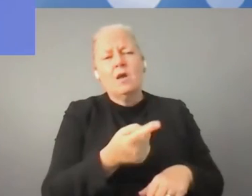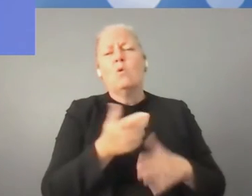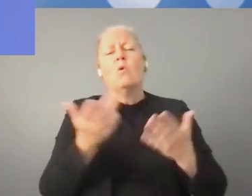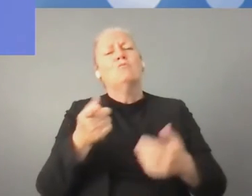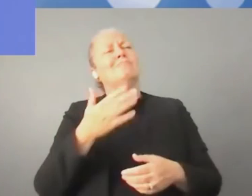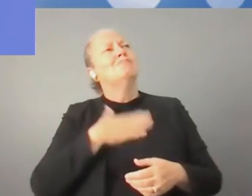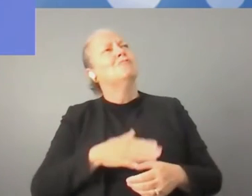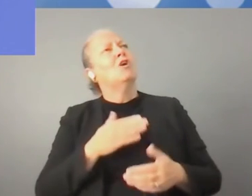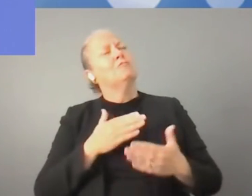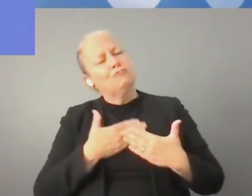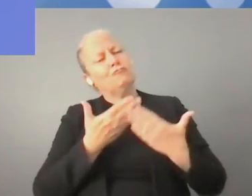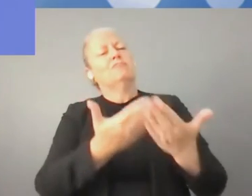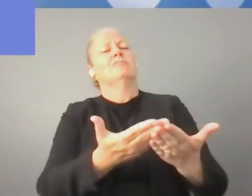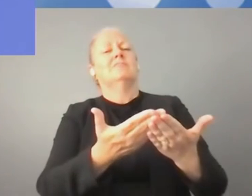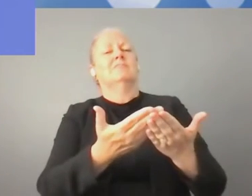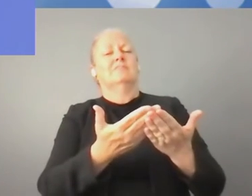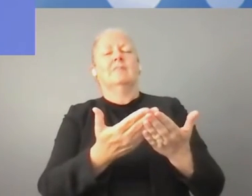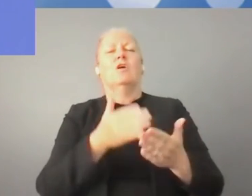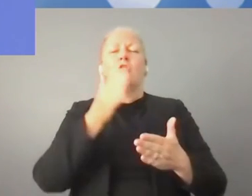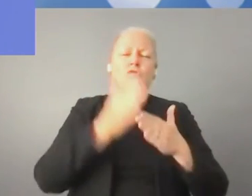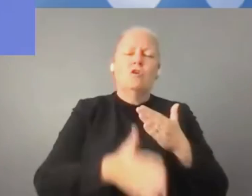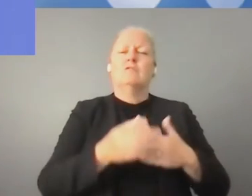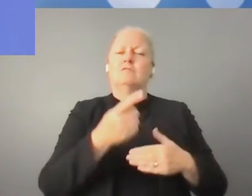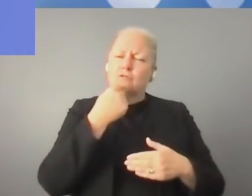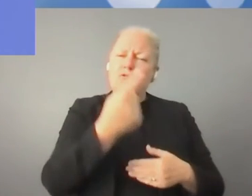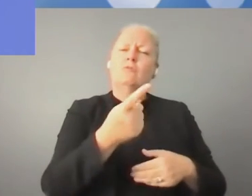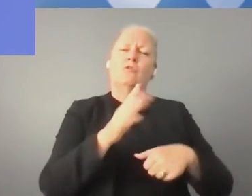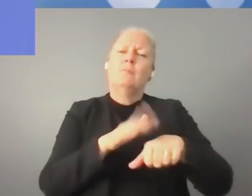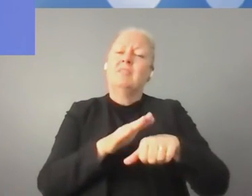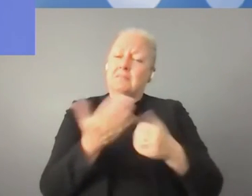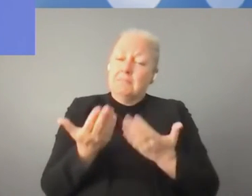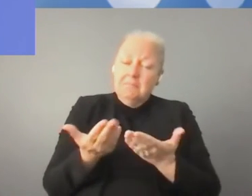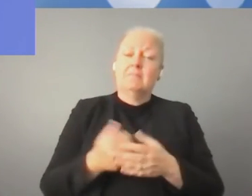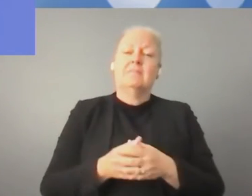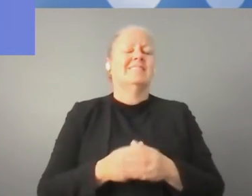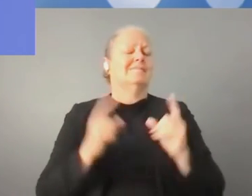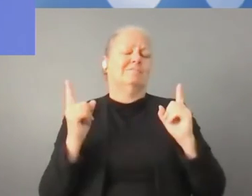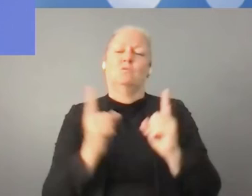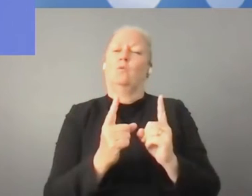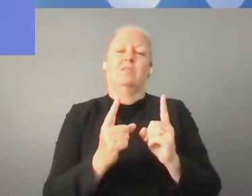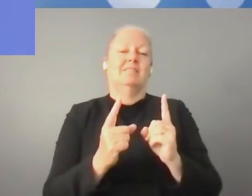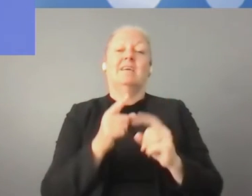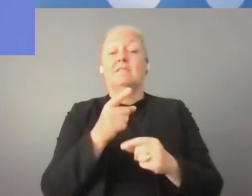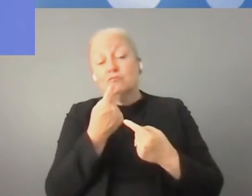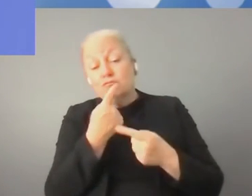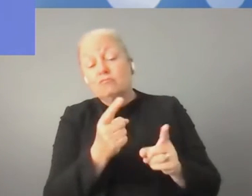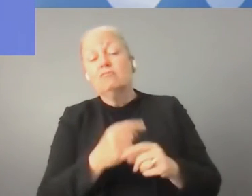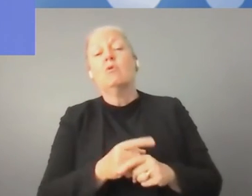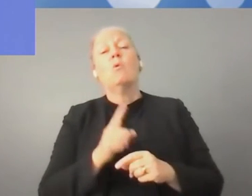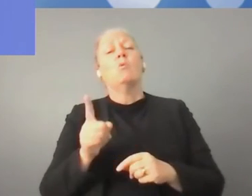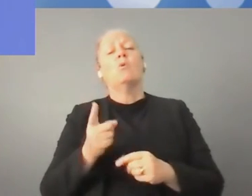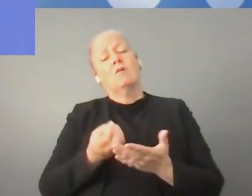leave us with or add or comment. So, please do so. Just a short statement or message from your perspective.